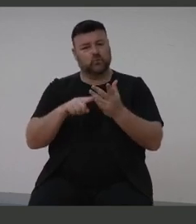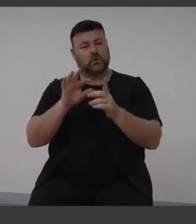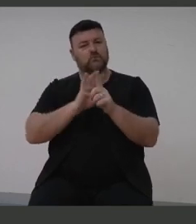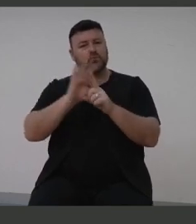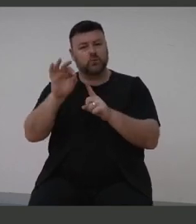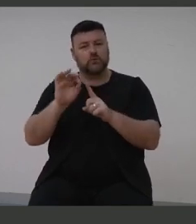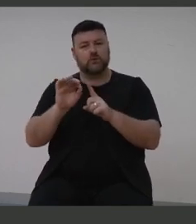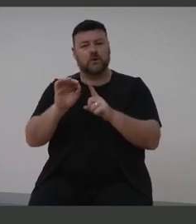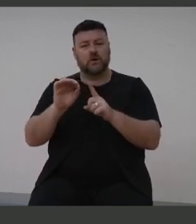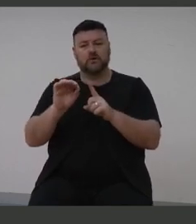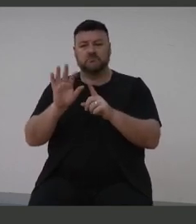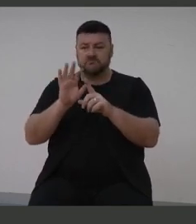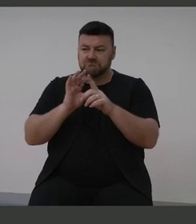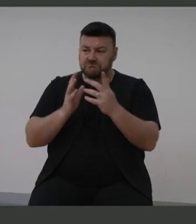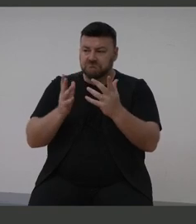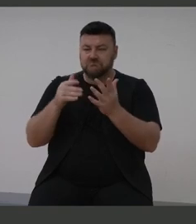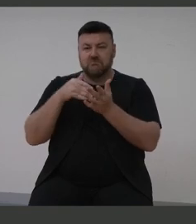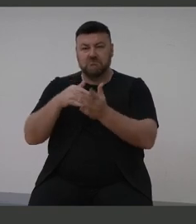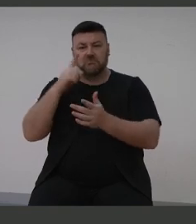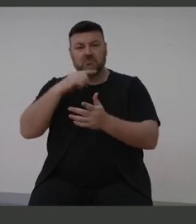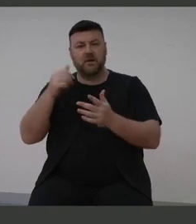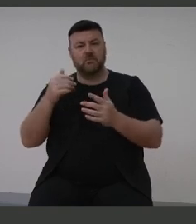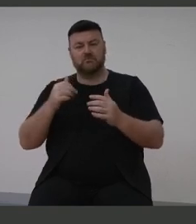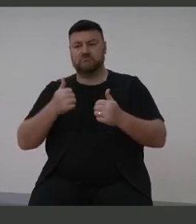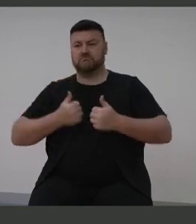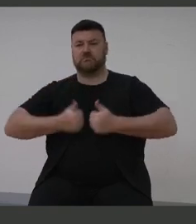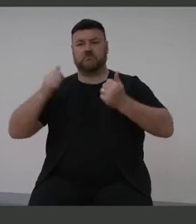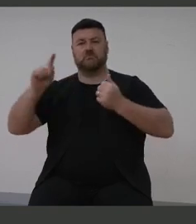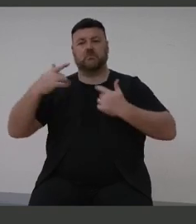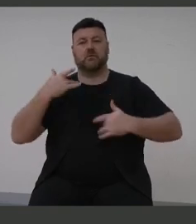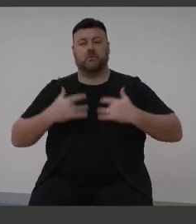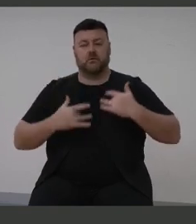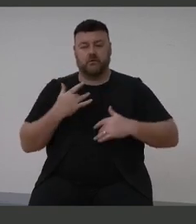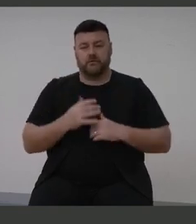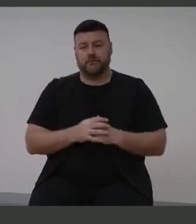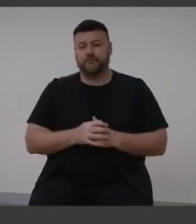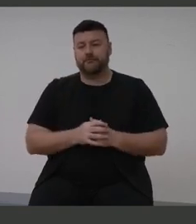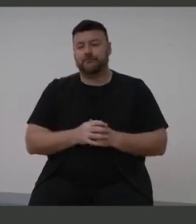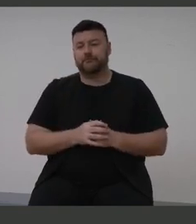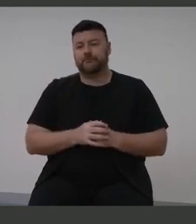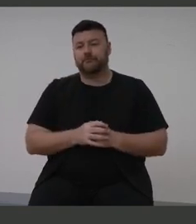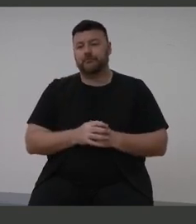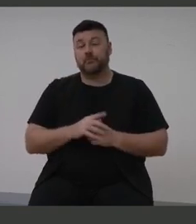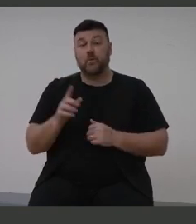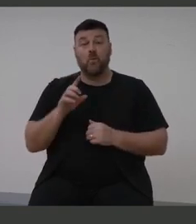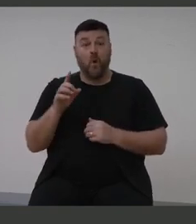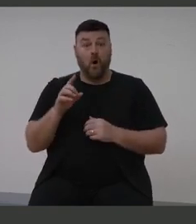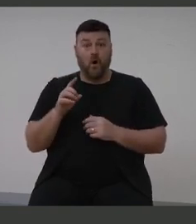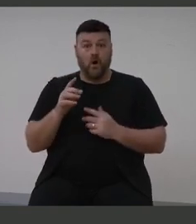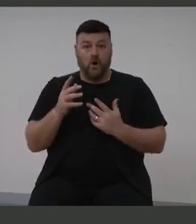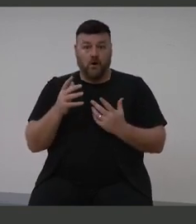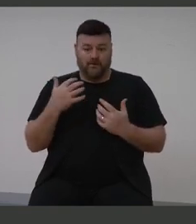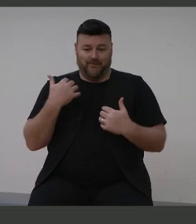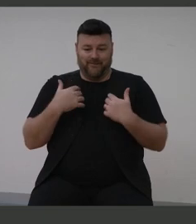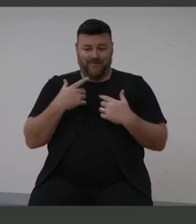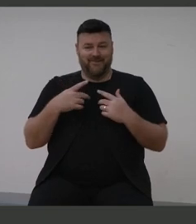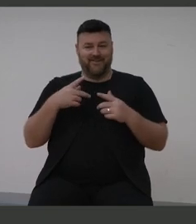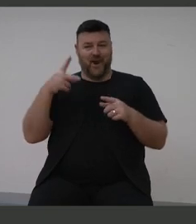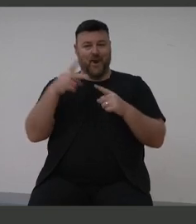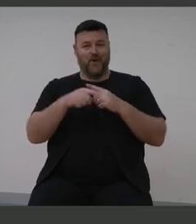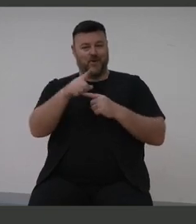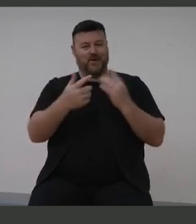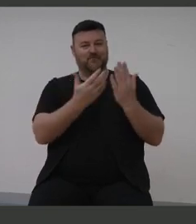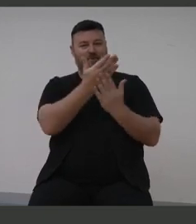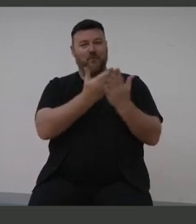And bridging the gap is the opportunity that we have today. What is even more exciting than launching the World Report on Hearing